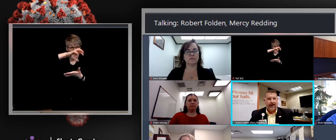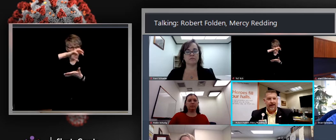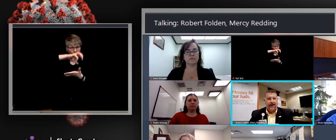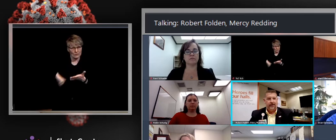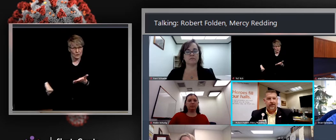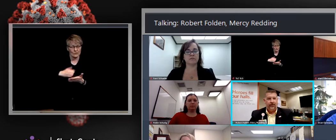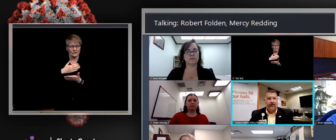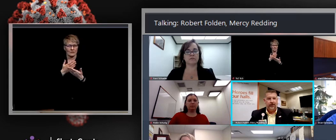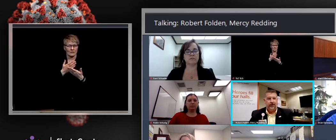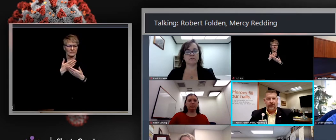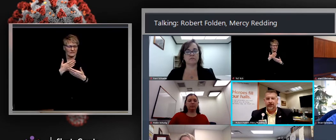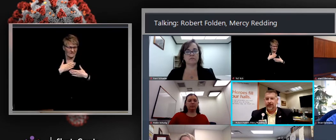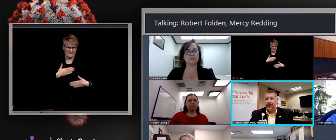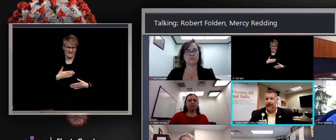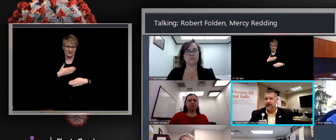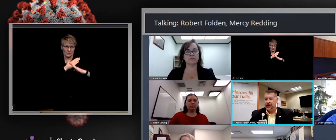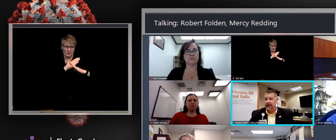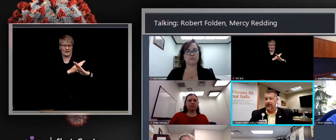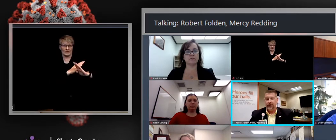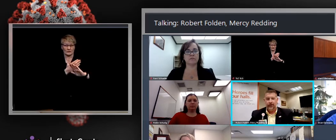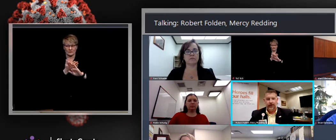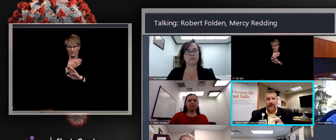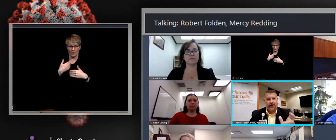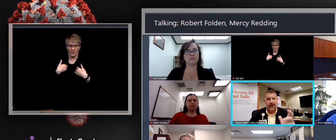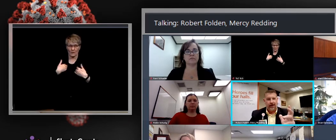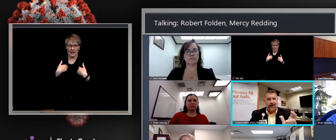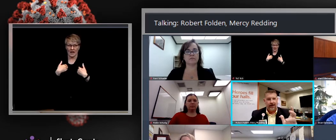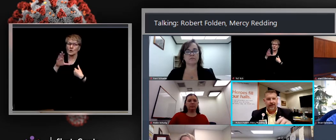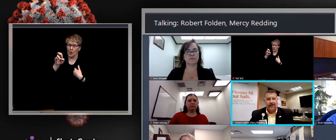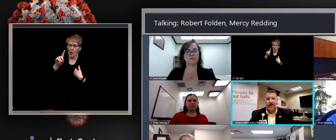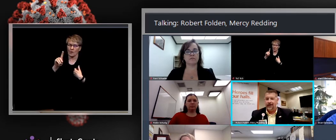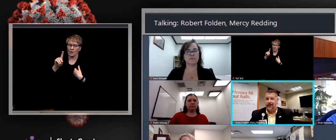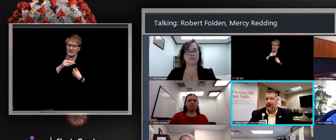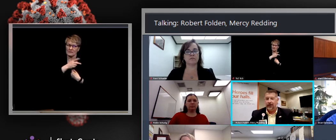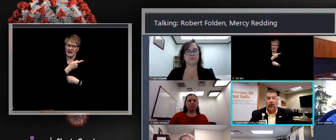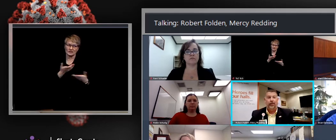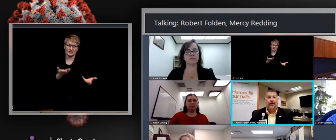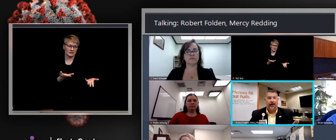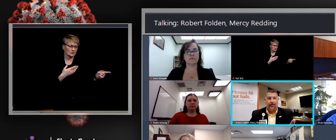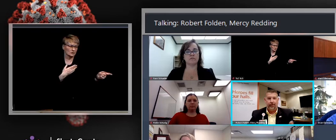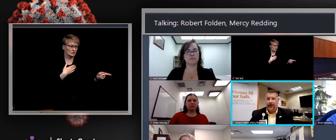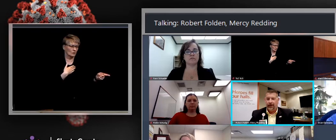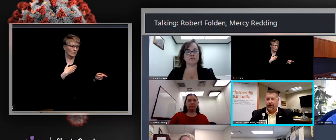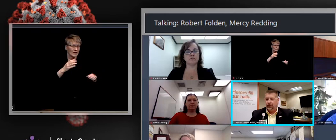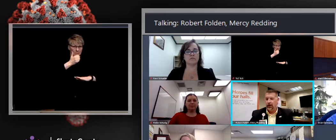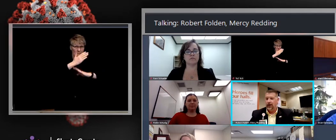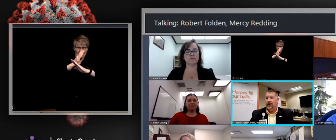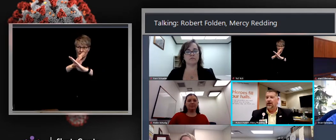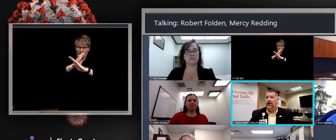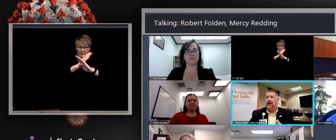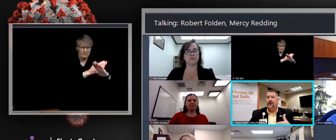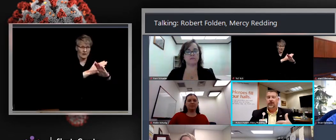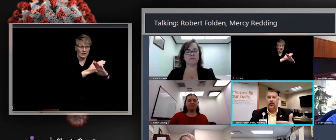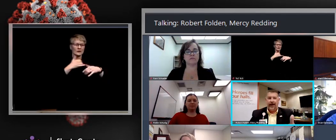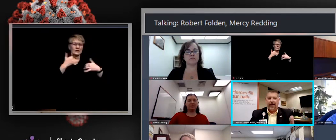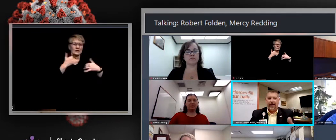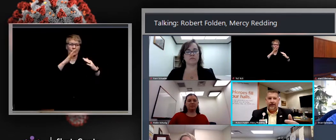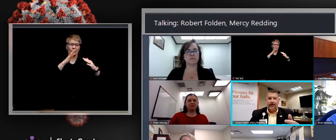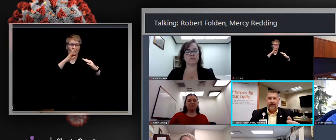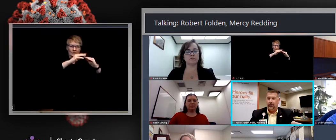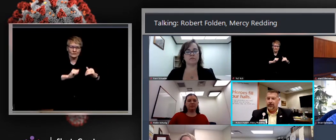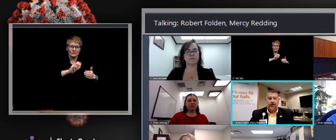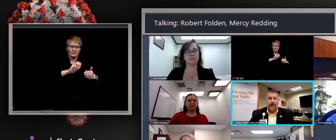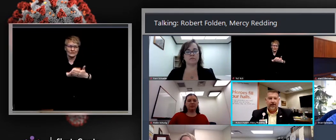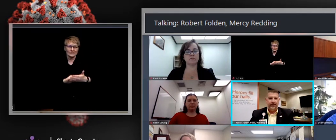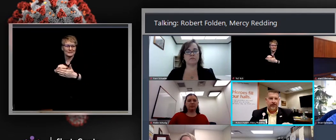while we had COVID patients here in the hospital. So it's kind of nice to see the hospital opened up a little more. So with